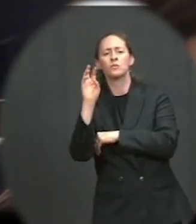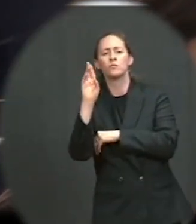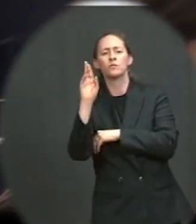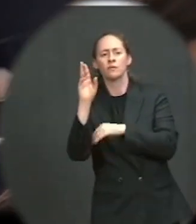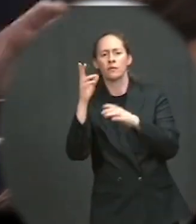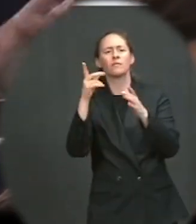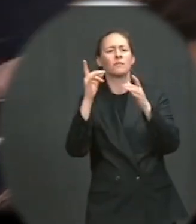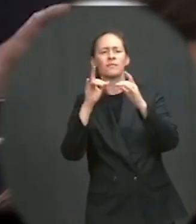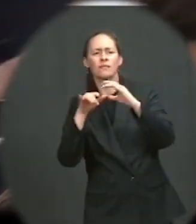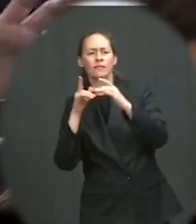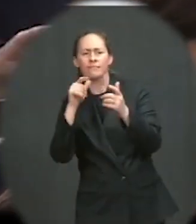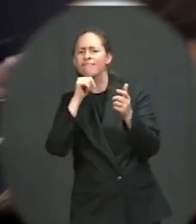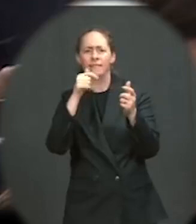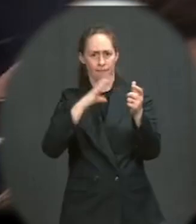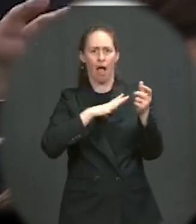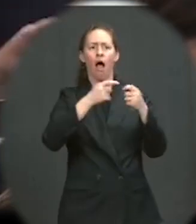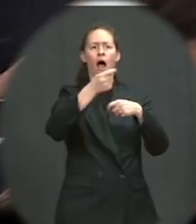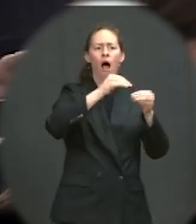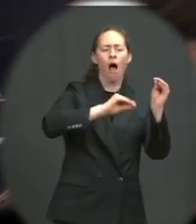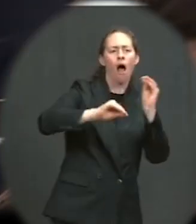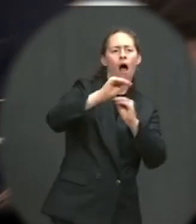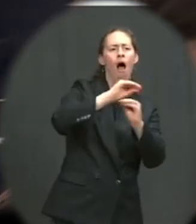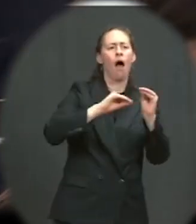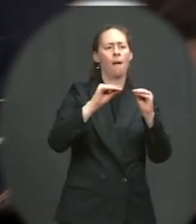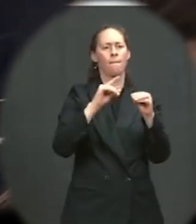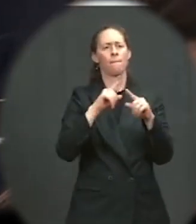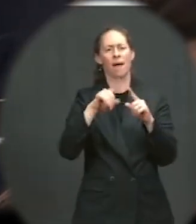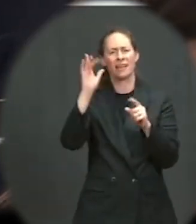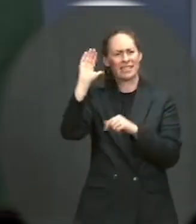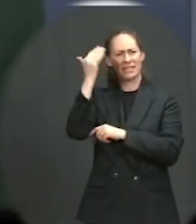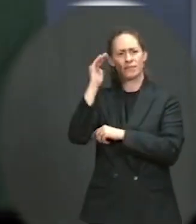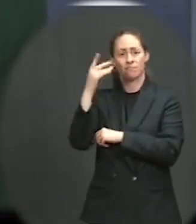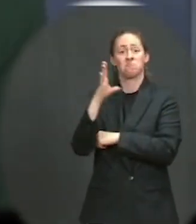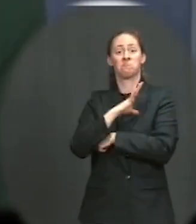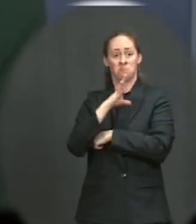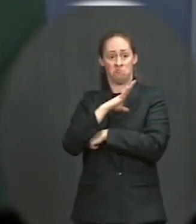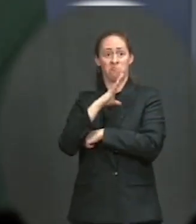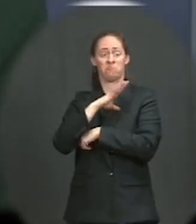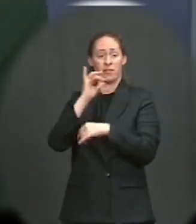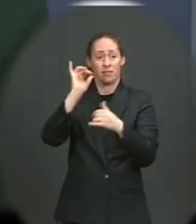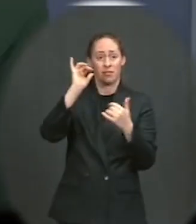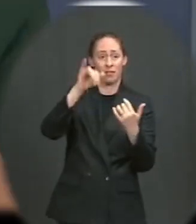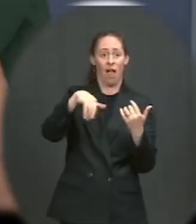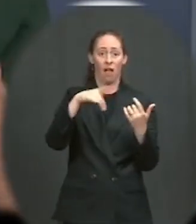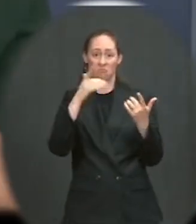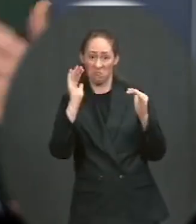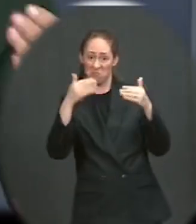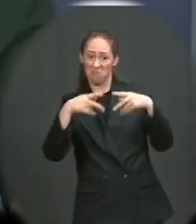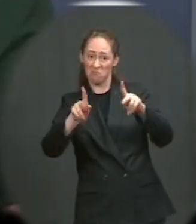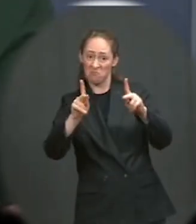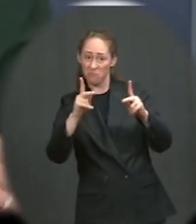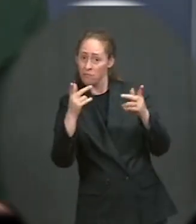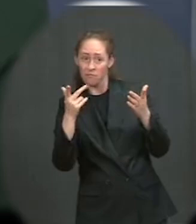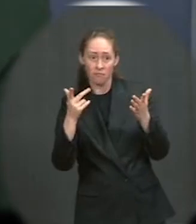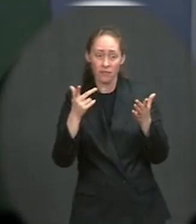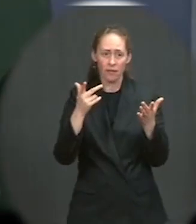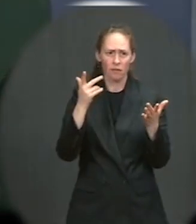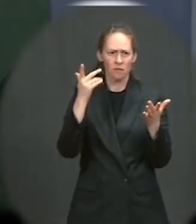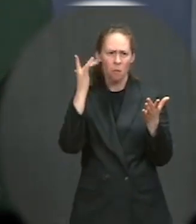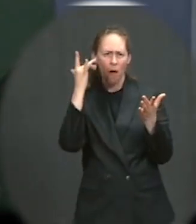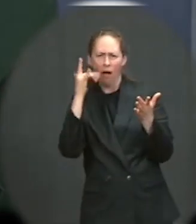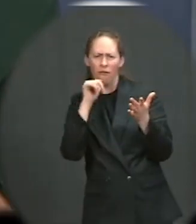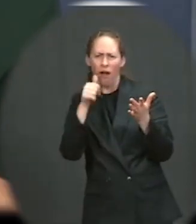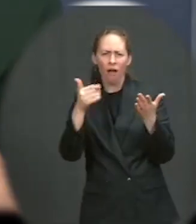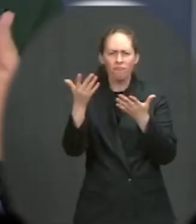for infrastructure, but it is more okay for this area? I think this is similar to the question Mary just asked. I mean, it has always been the case